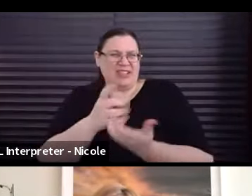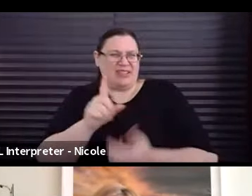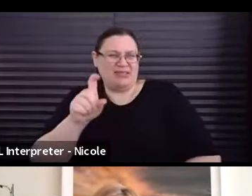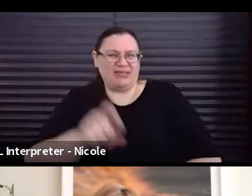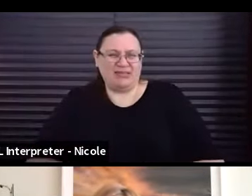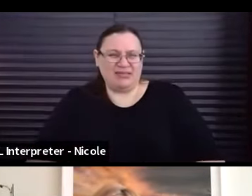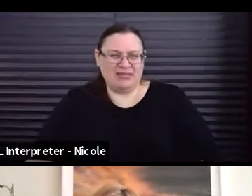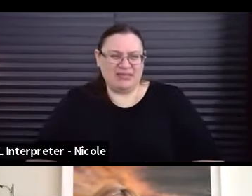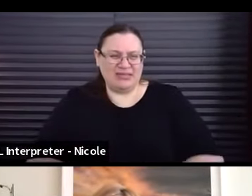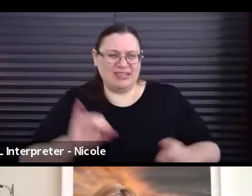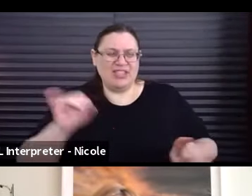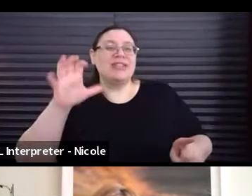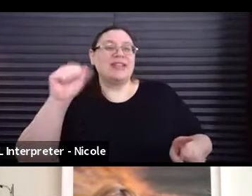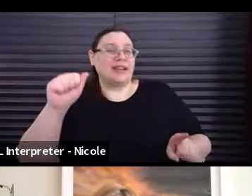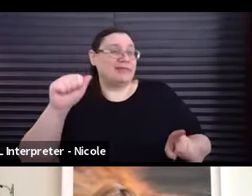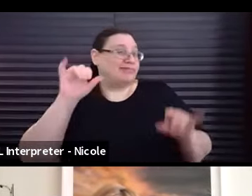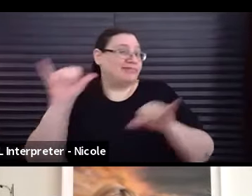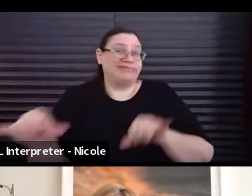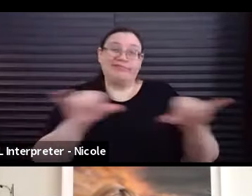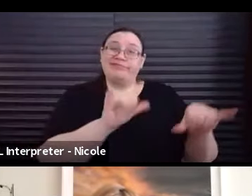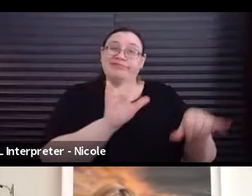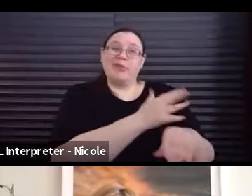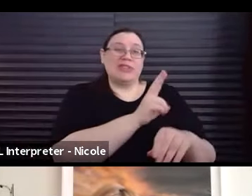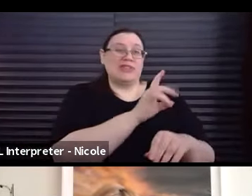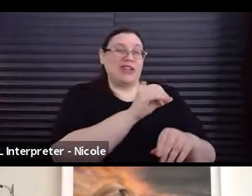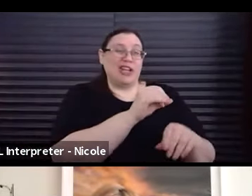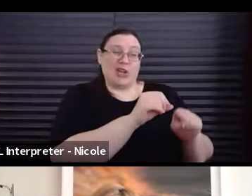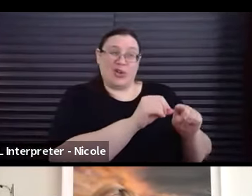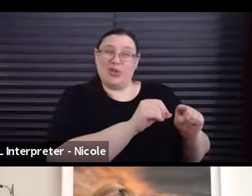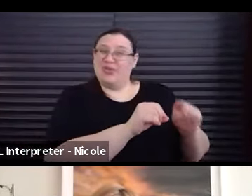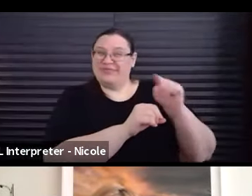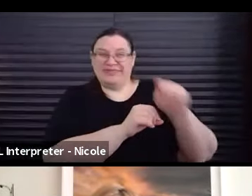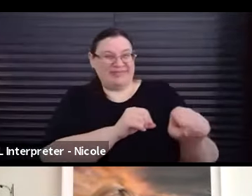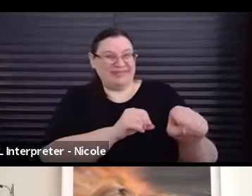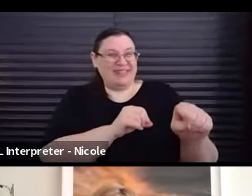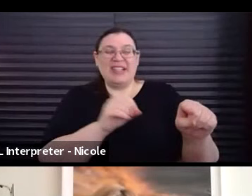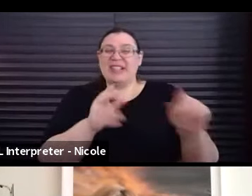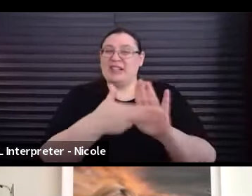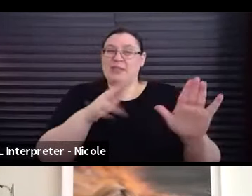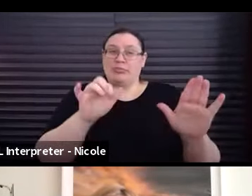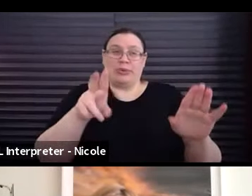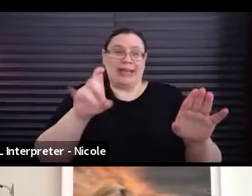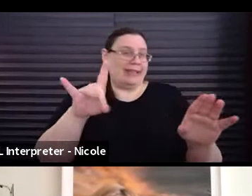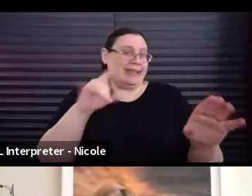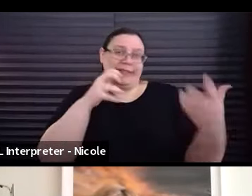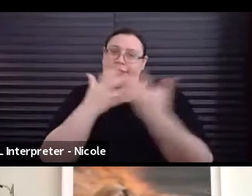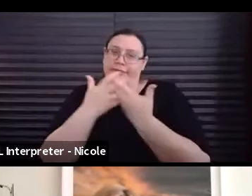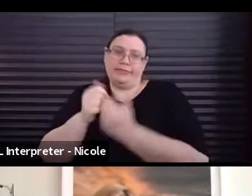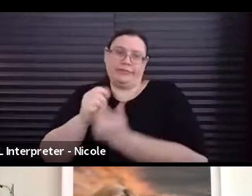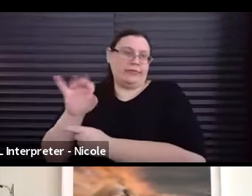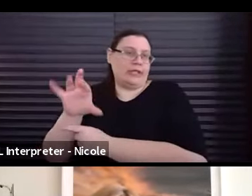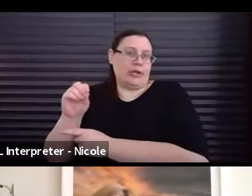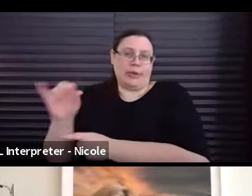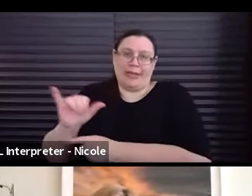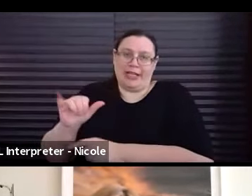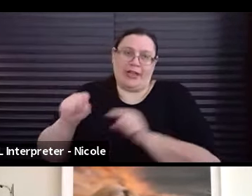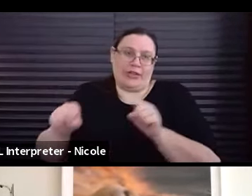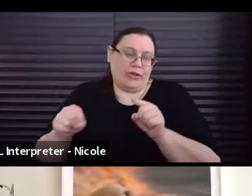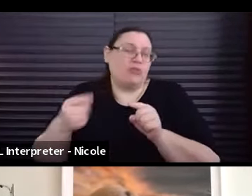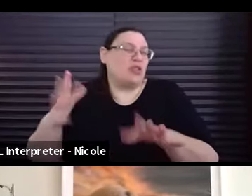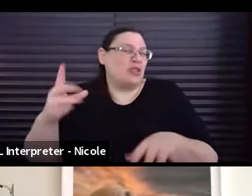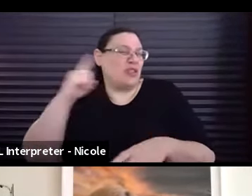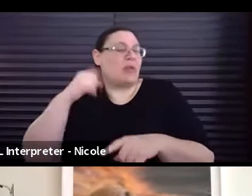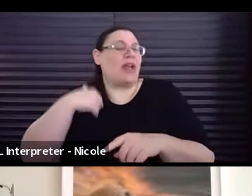So, so just like music videos, branded content, it doesn't fit under micro budget contract either. Um, but I'm sure you've heard that we do have a new